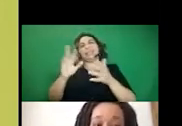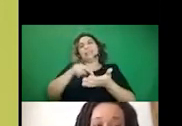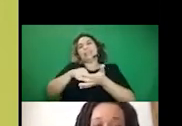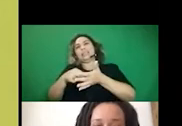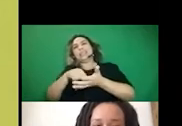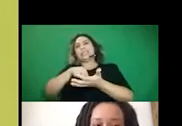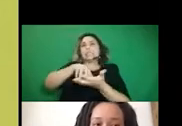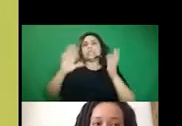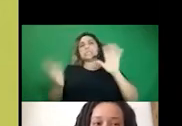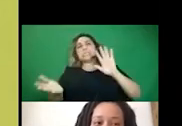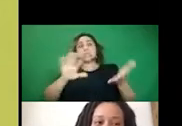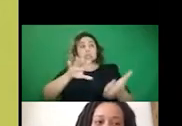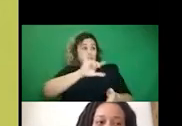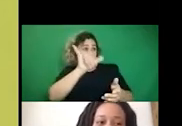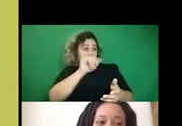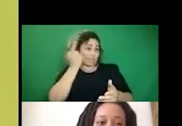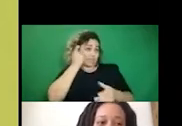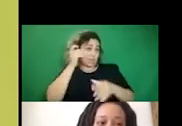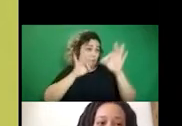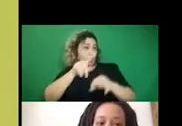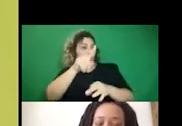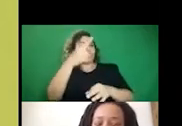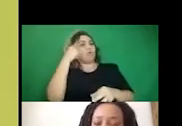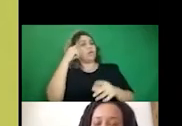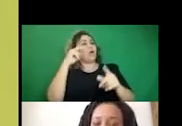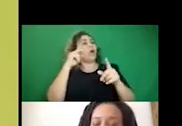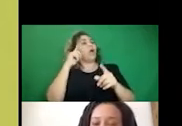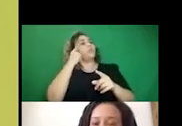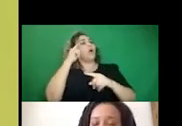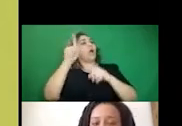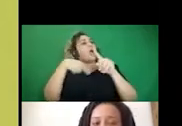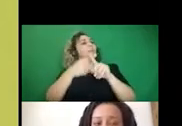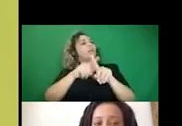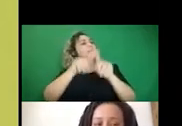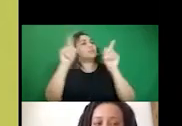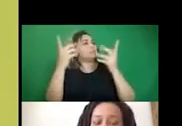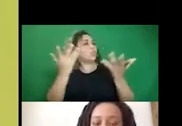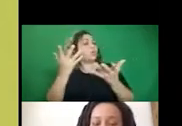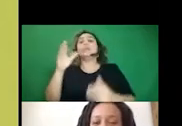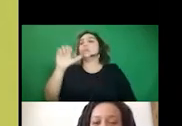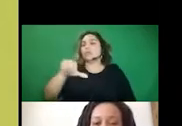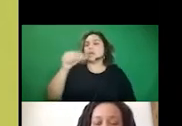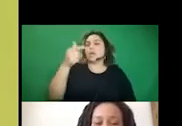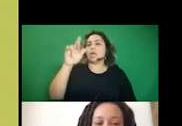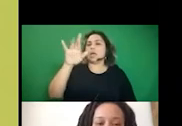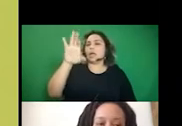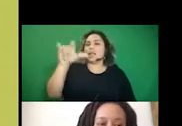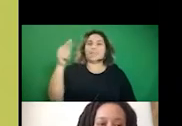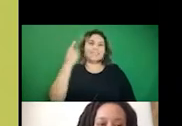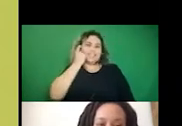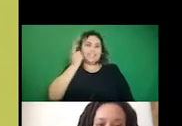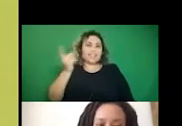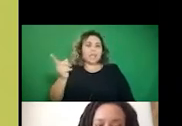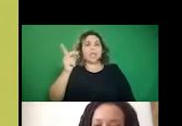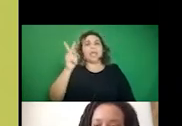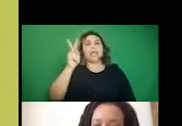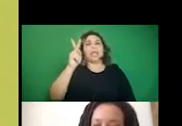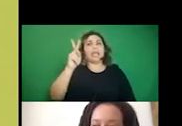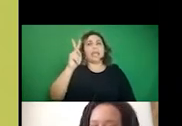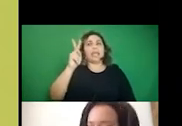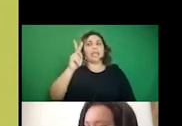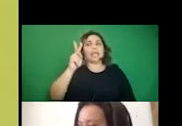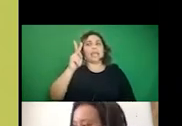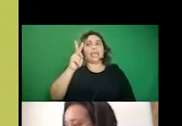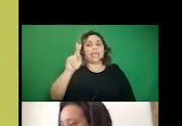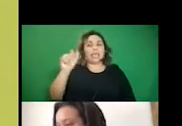what's been said or did you have something else? Yeah, I was going to say, um, kind of what Katie said, which is, I totally